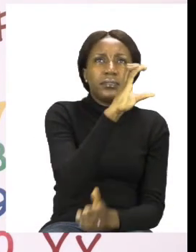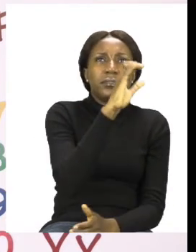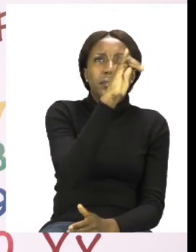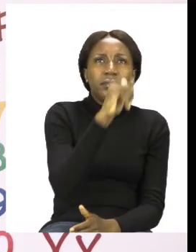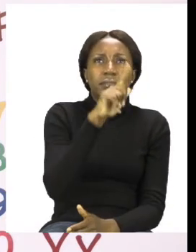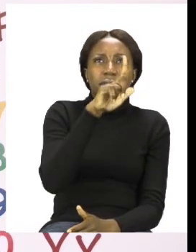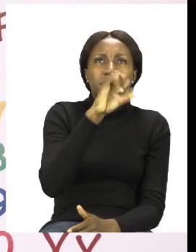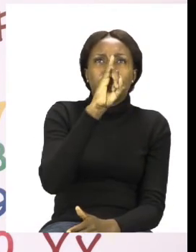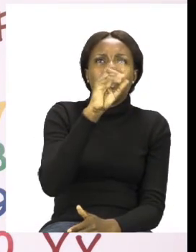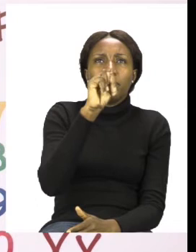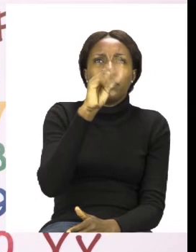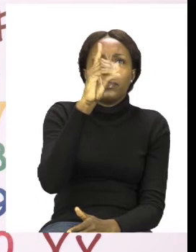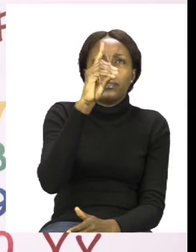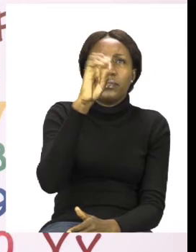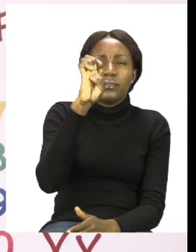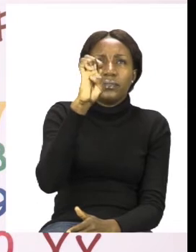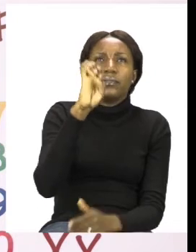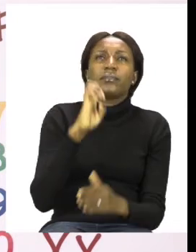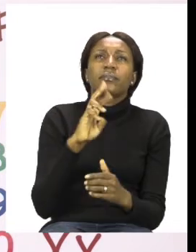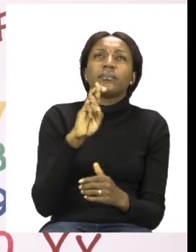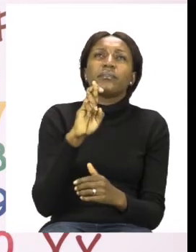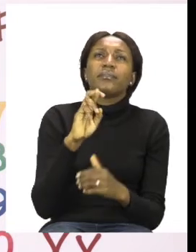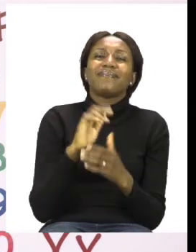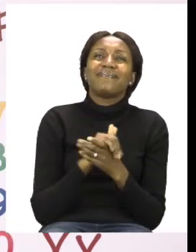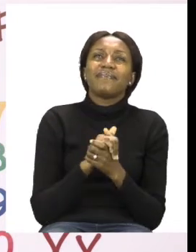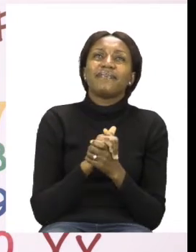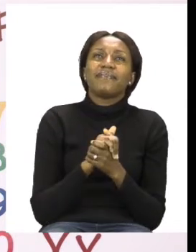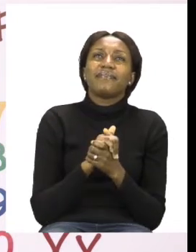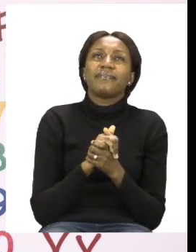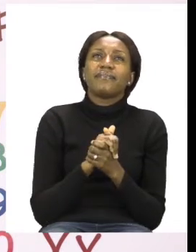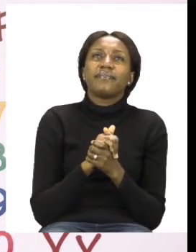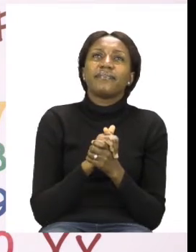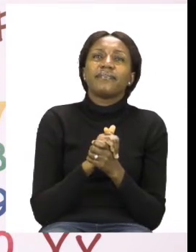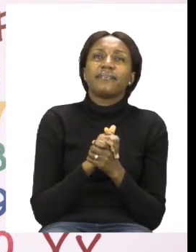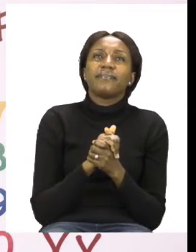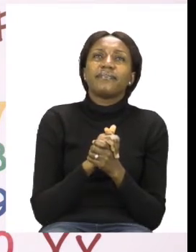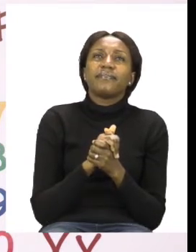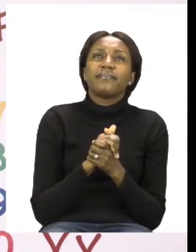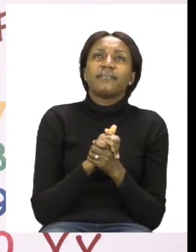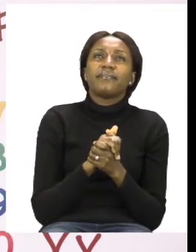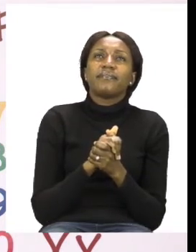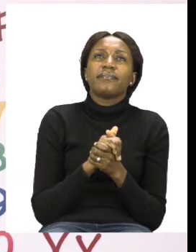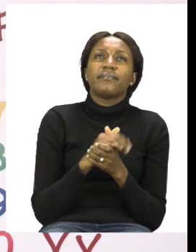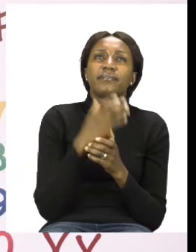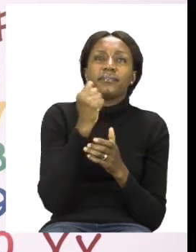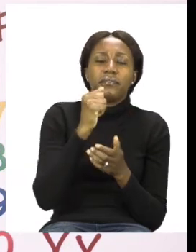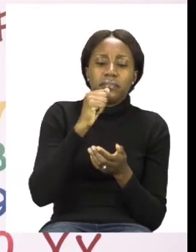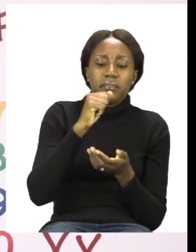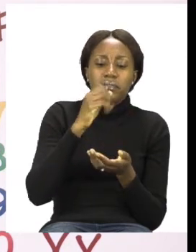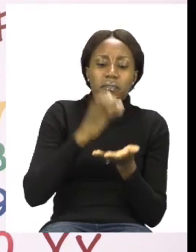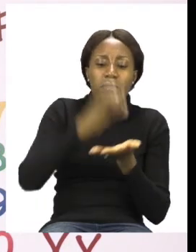cylinder not c-c-linder. This is a cylinder. It has two flat bottoms.